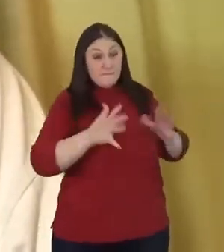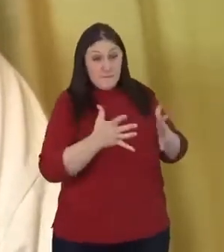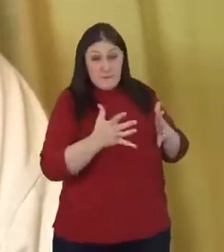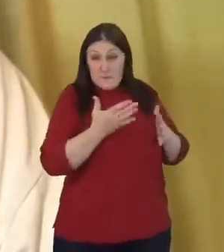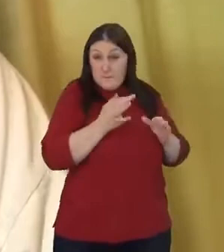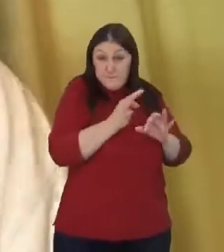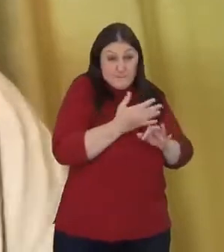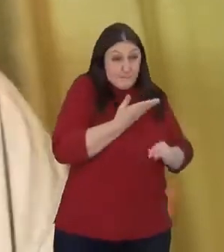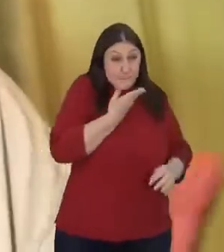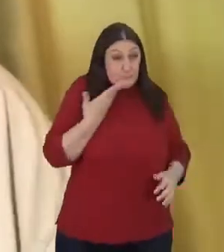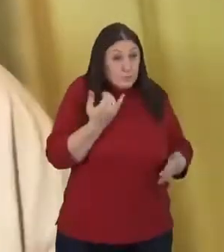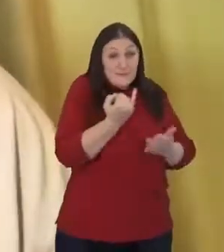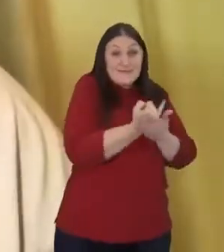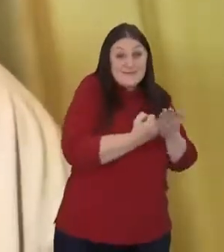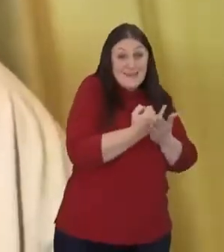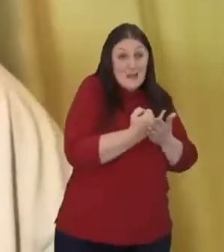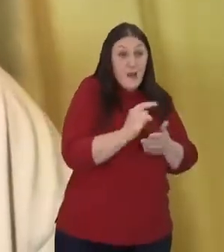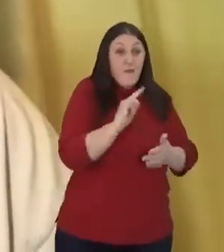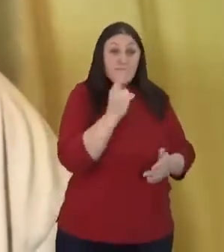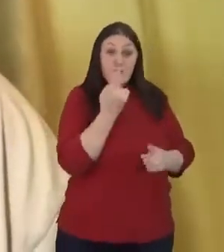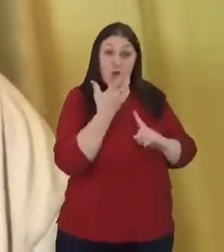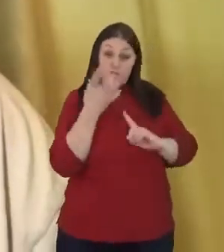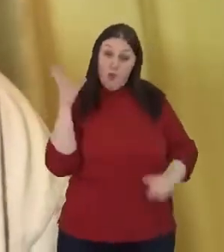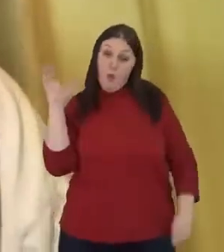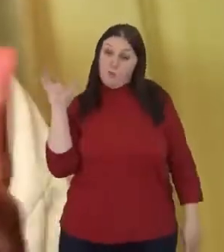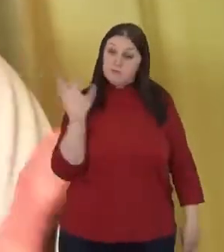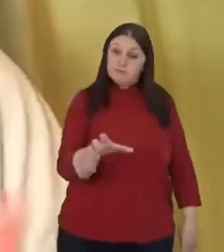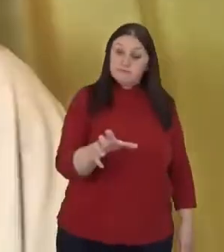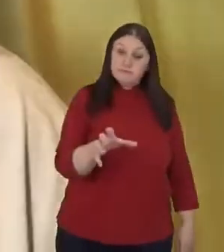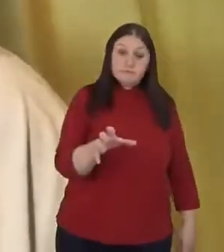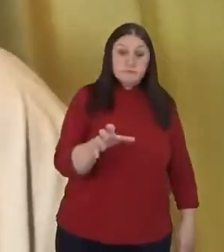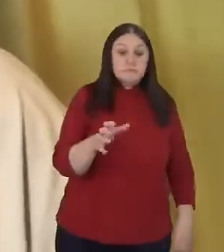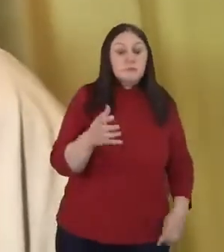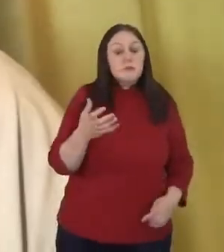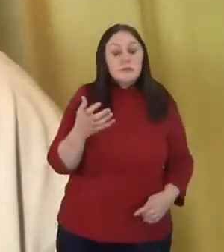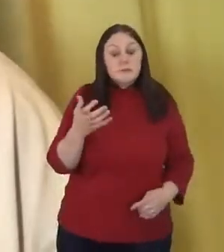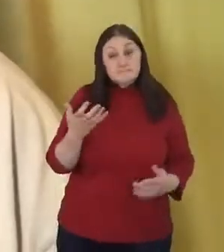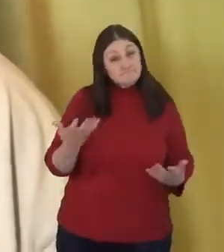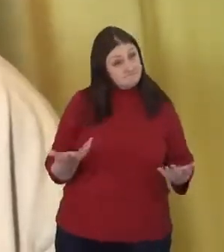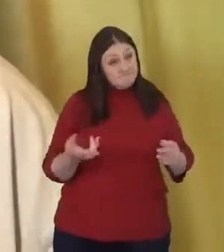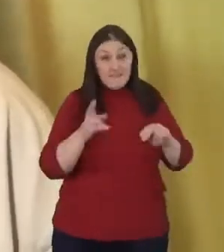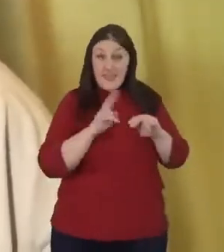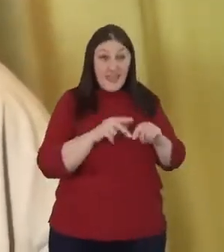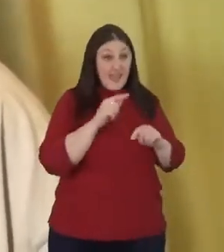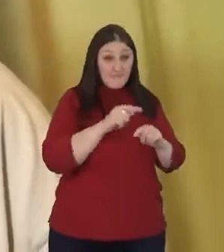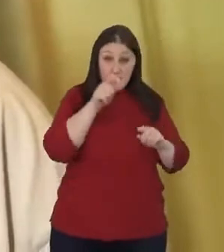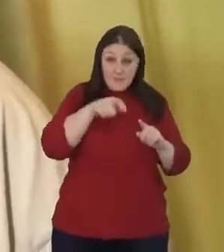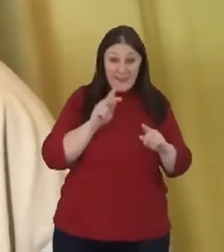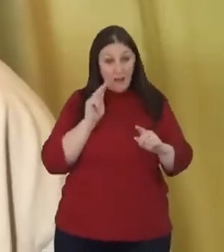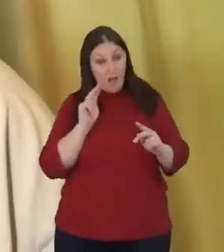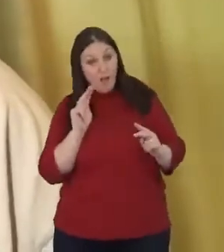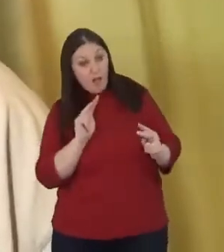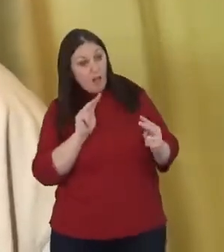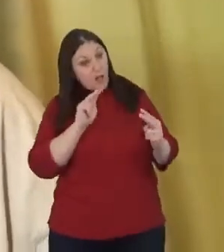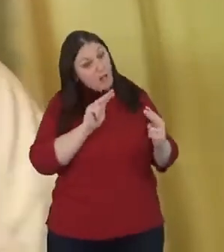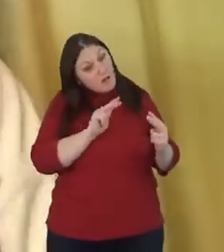And of course he'll remind them and all of us, if you've looked at someone with lust in your eyes, you've committed adultery. If you've called